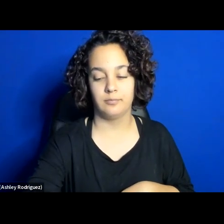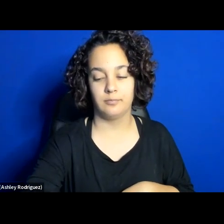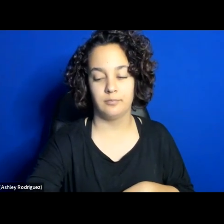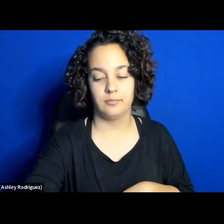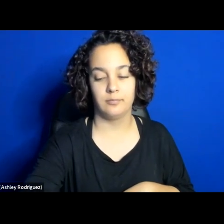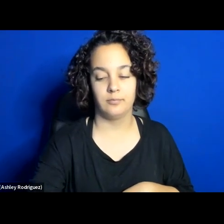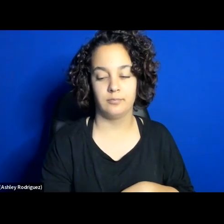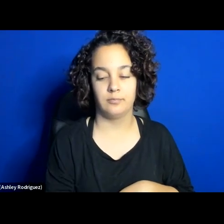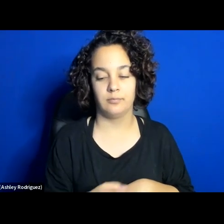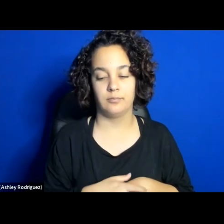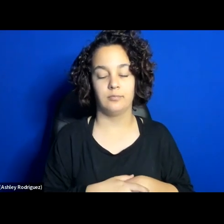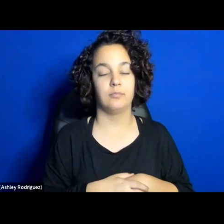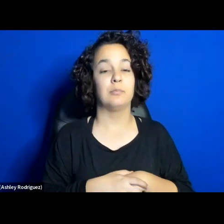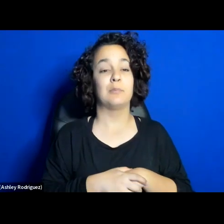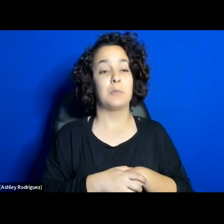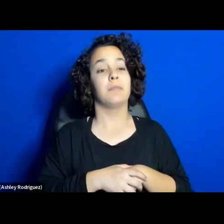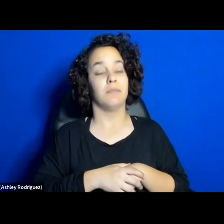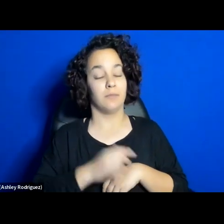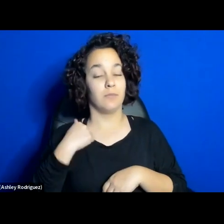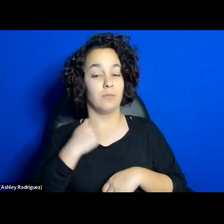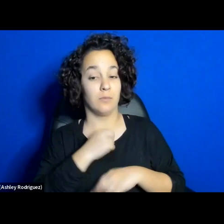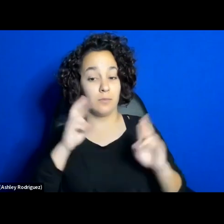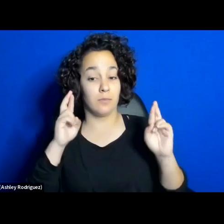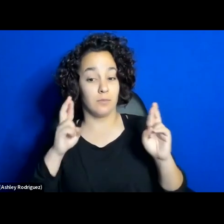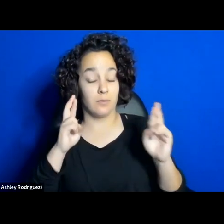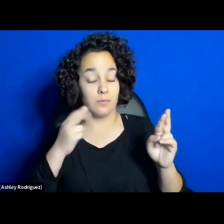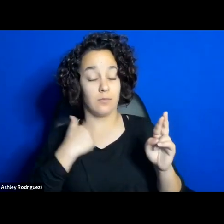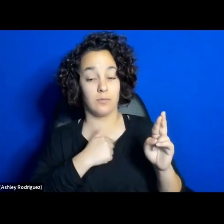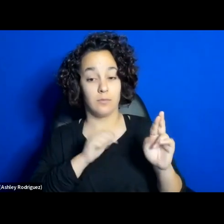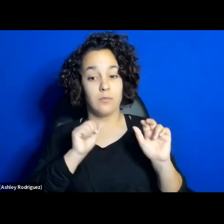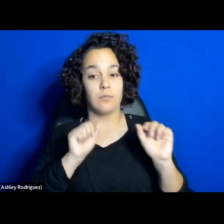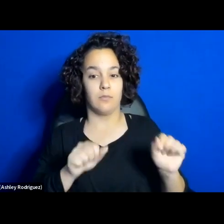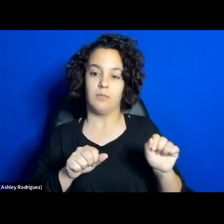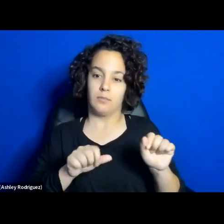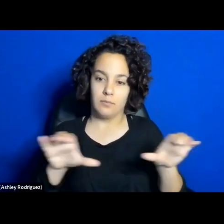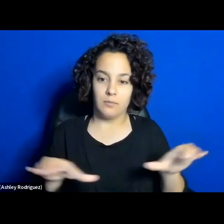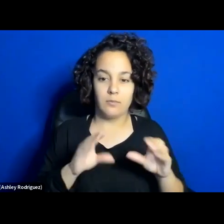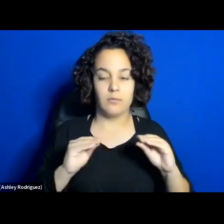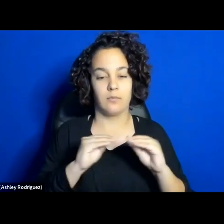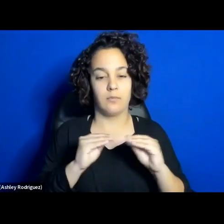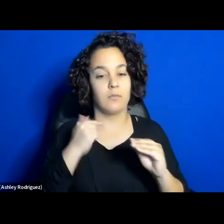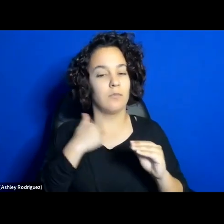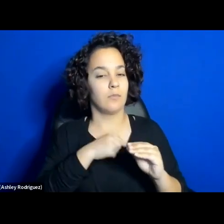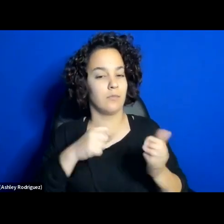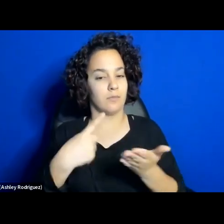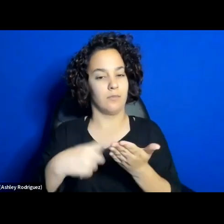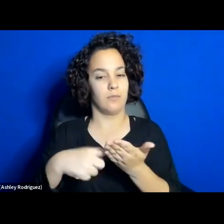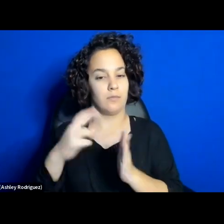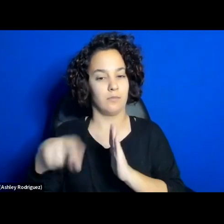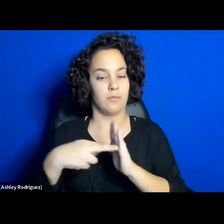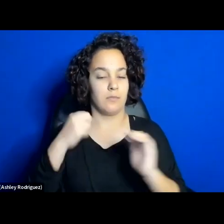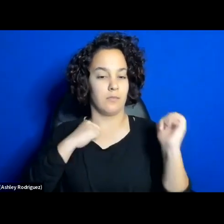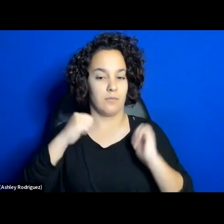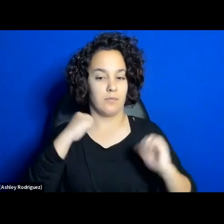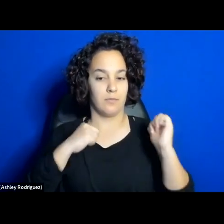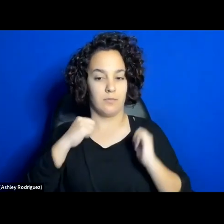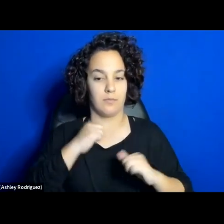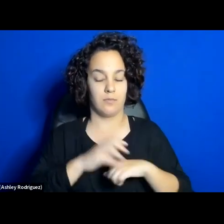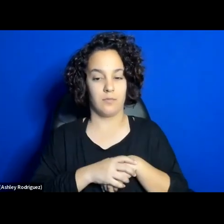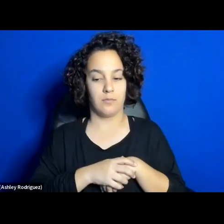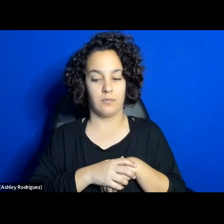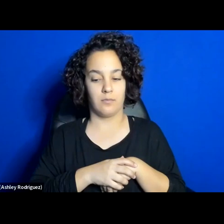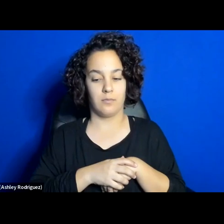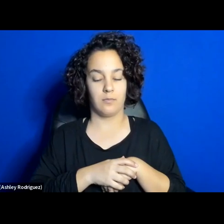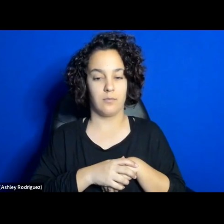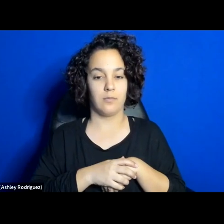context of Iran. We also hope to go beyond that to discuss the role of theater as a reflection of and for